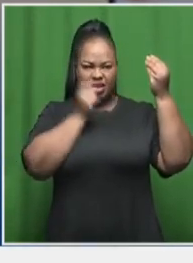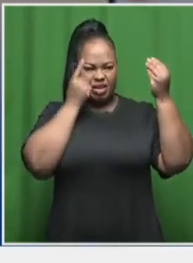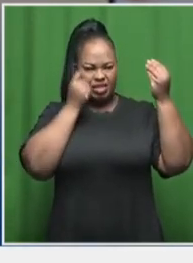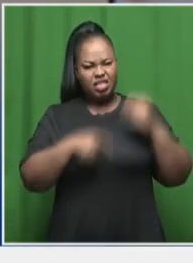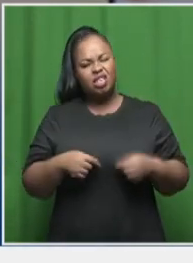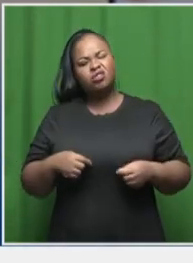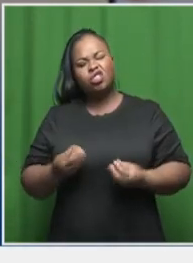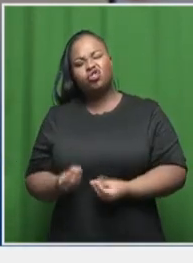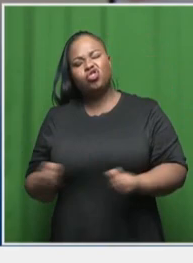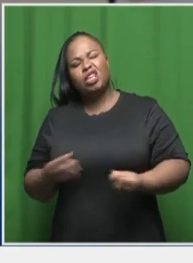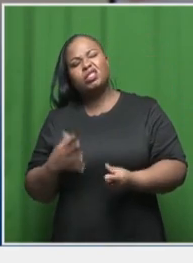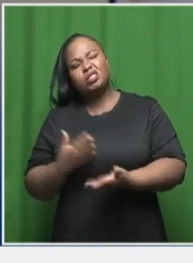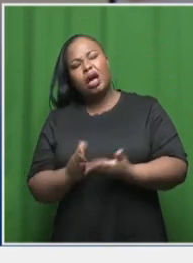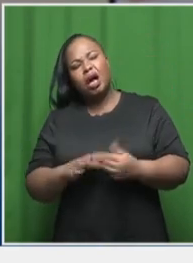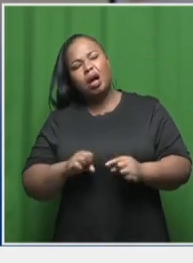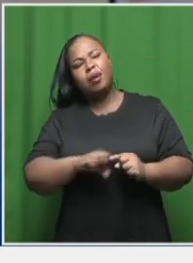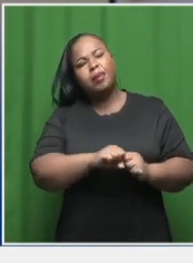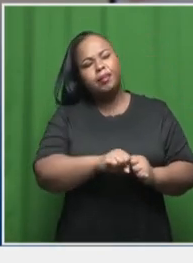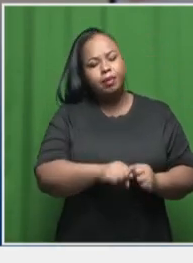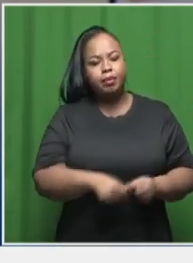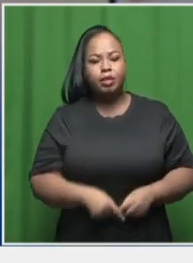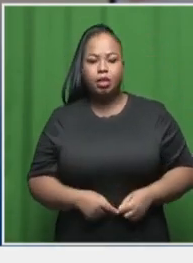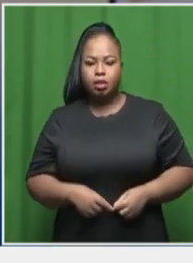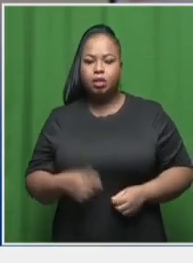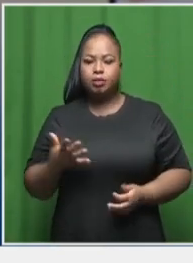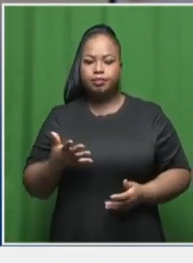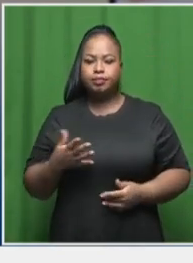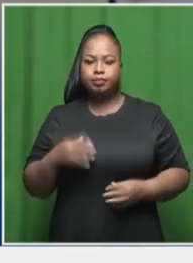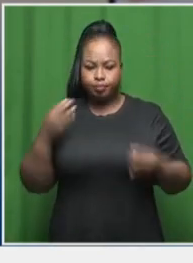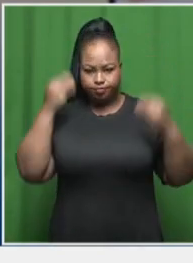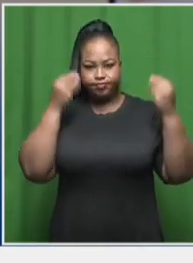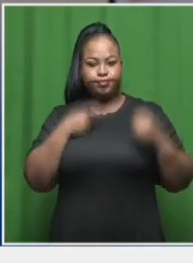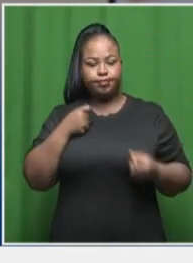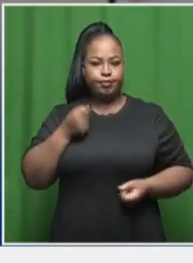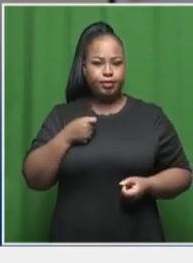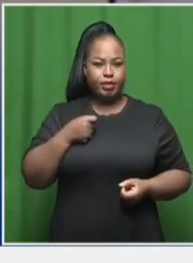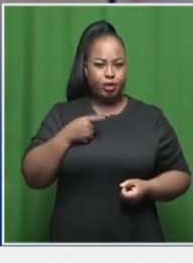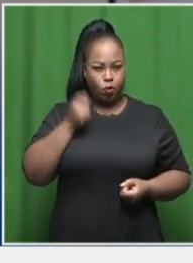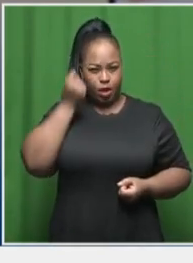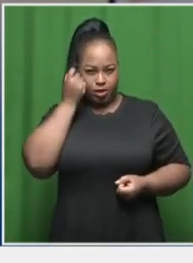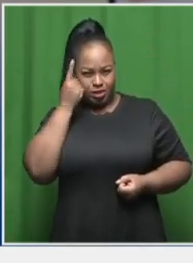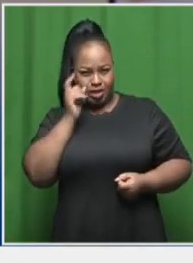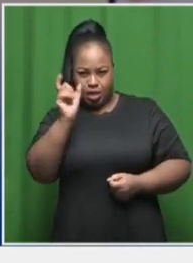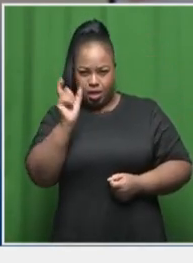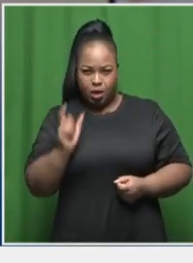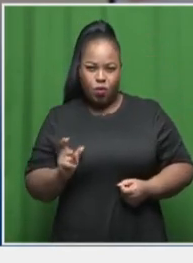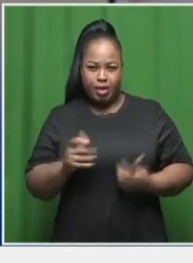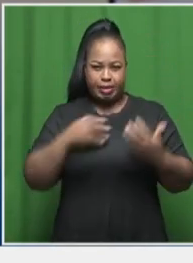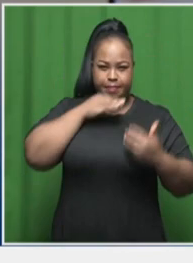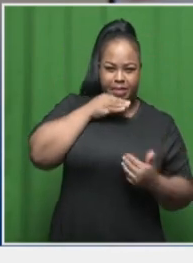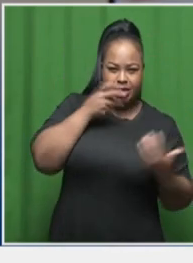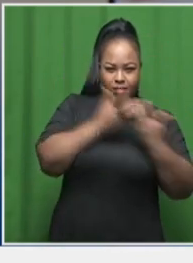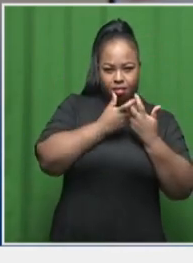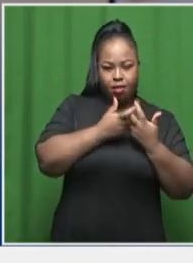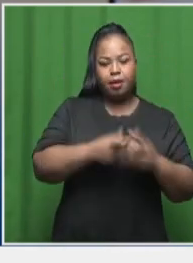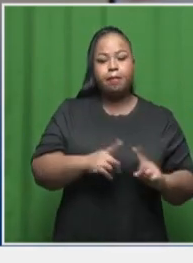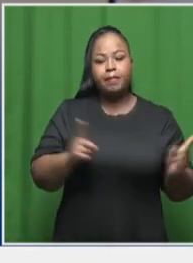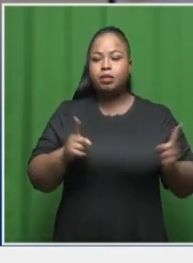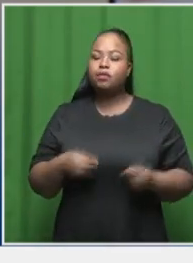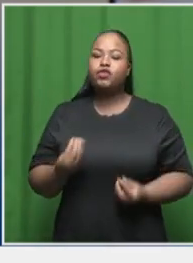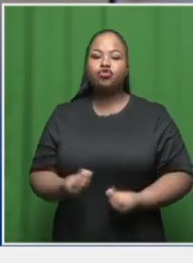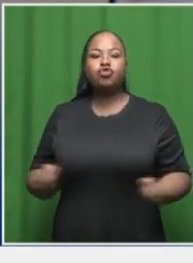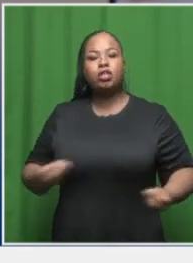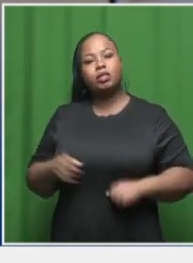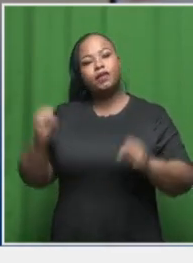kids will catch onto it. But you know, adults will kind of, you know, they'll get the nuances and all of that and everything. Um, for kids, it's more the visual,